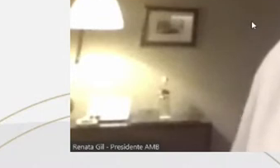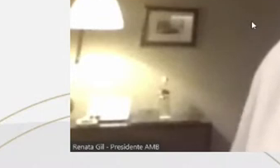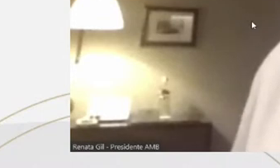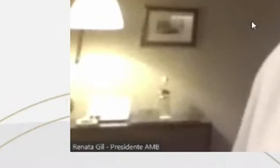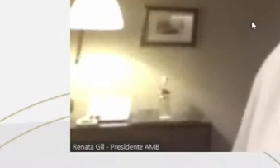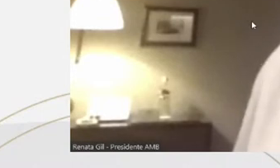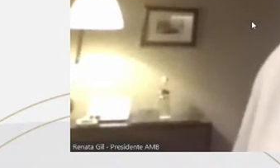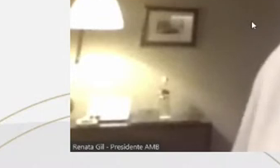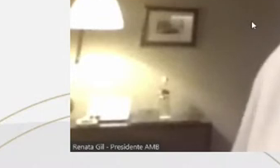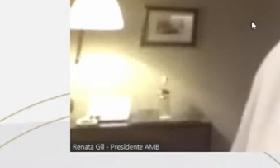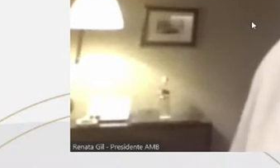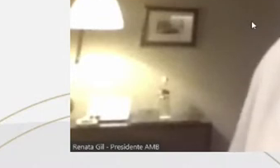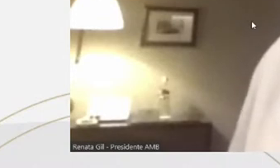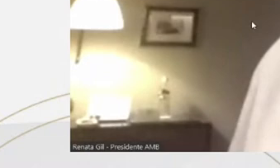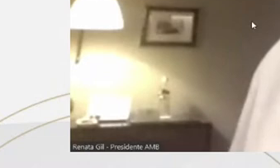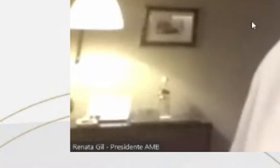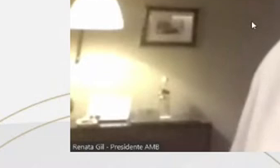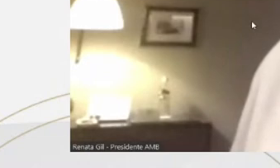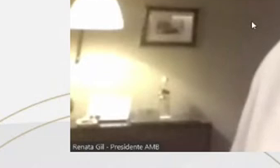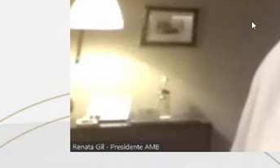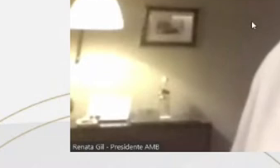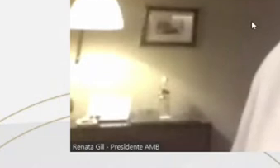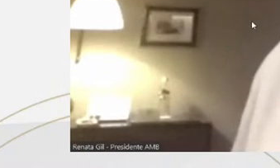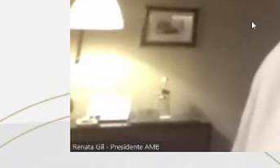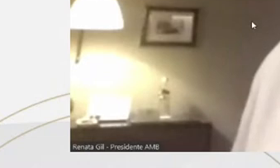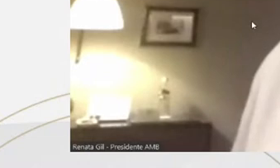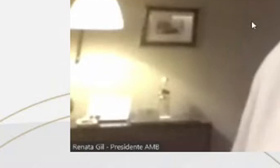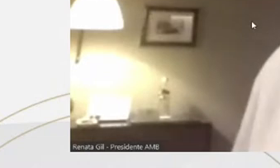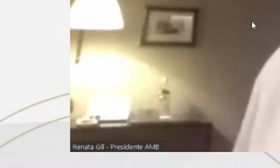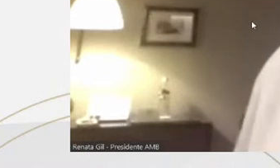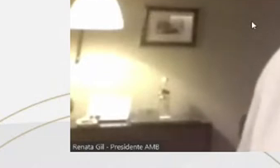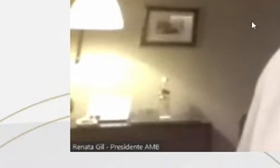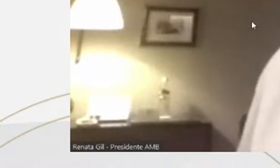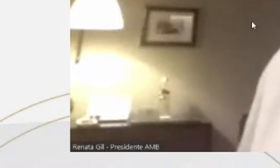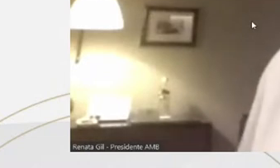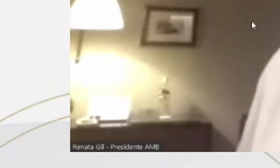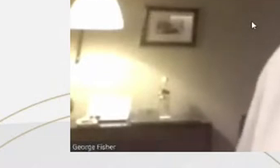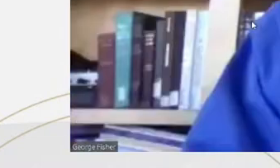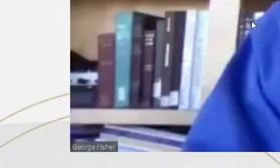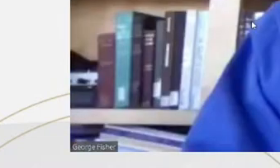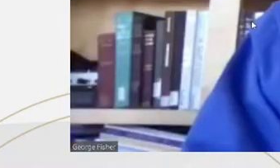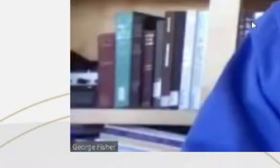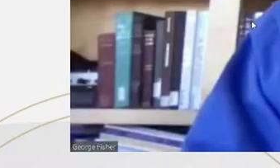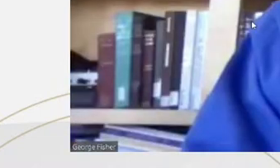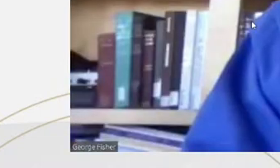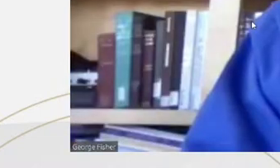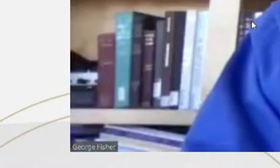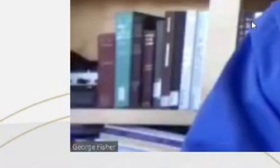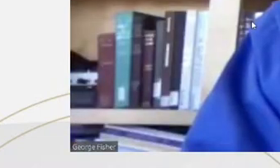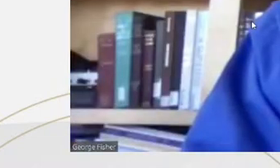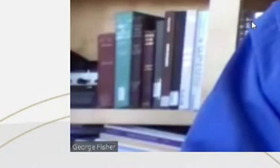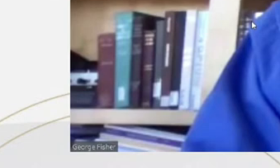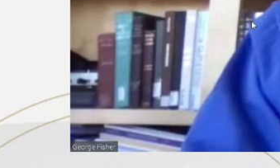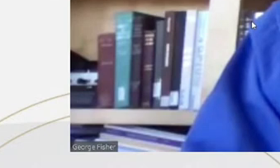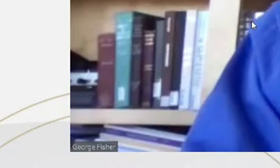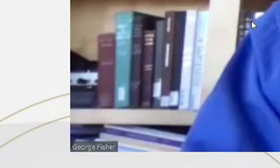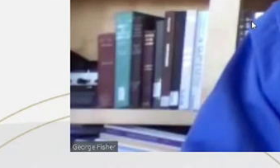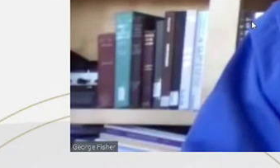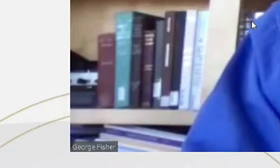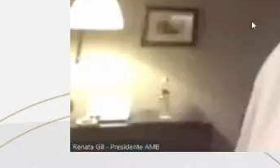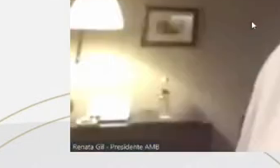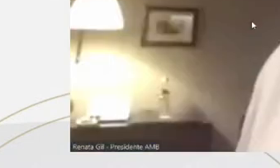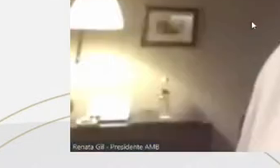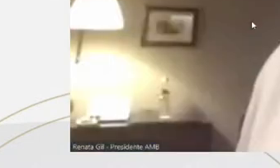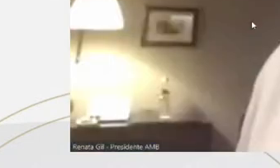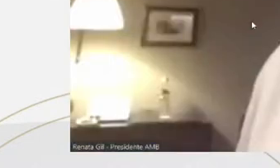working with Marcela Bocaiova, who's the executive coordinator. But I want to thank you, Judge Caetano,